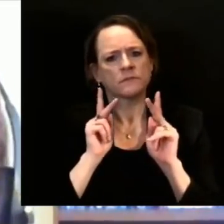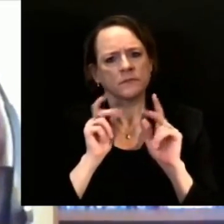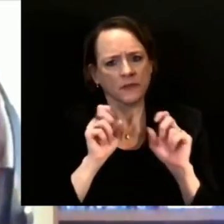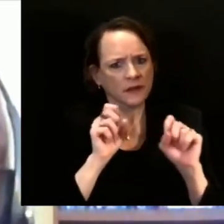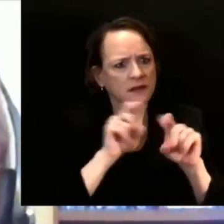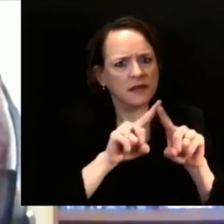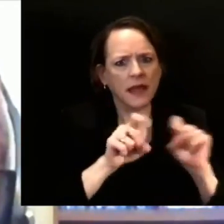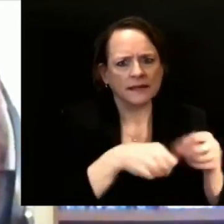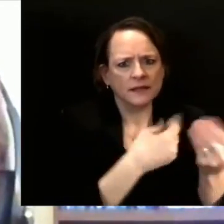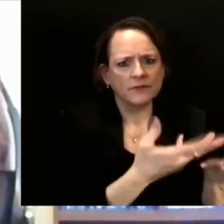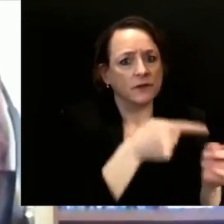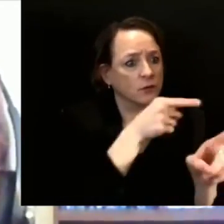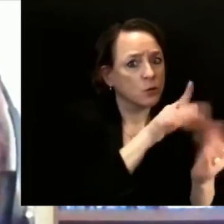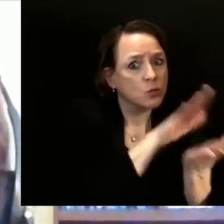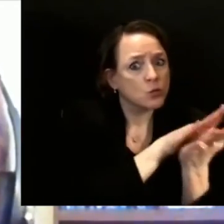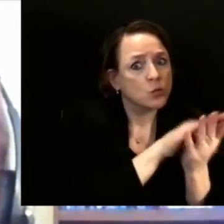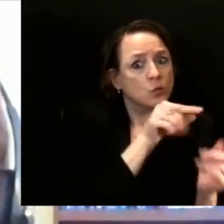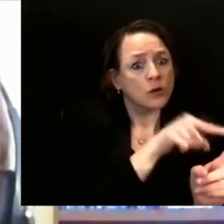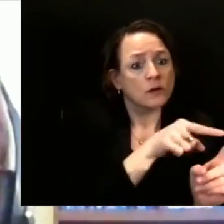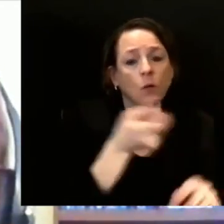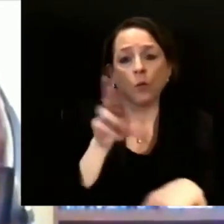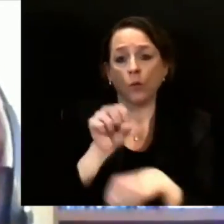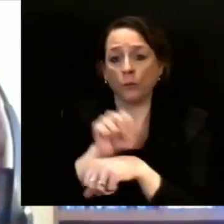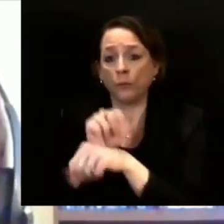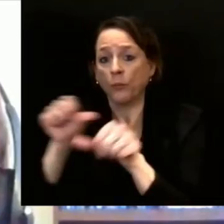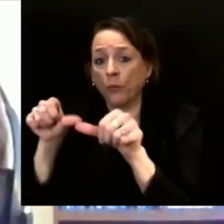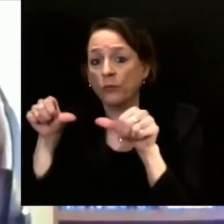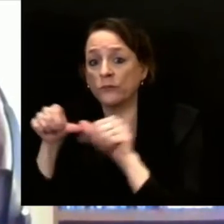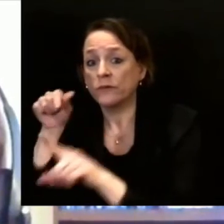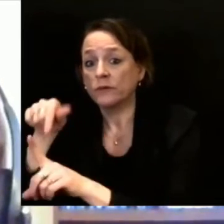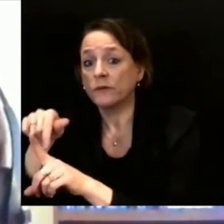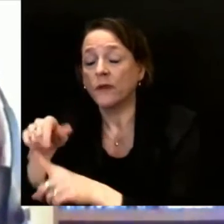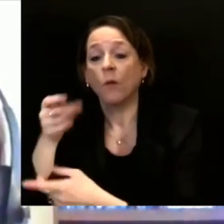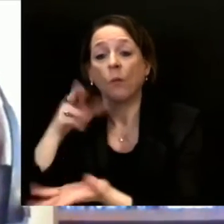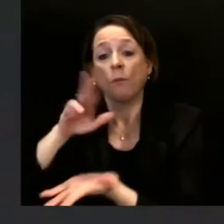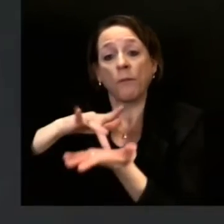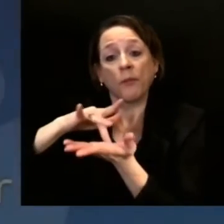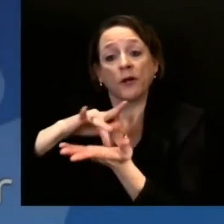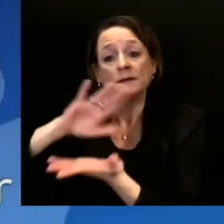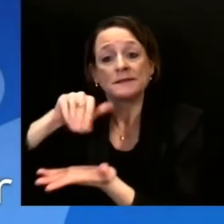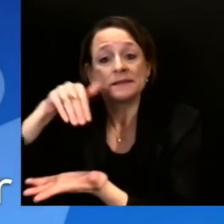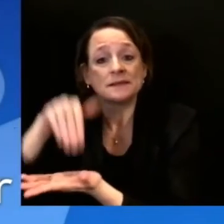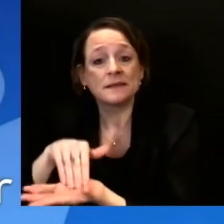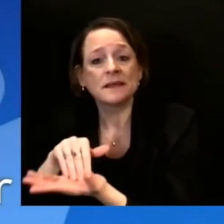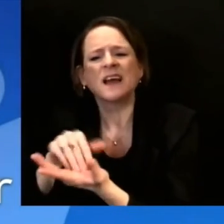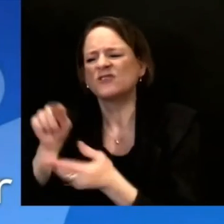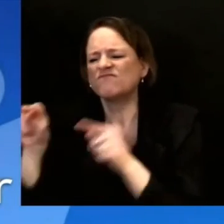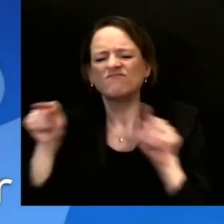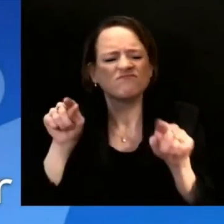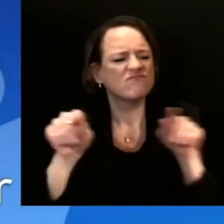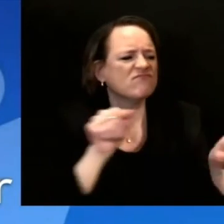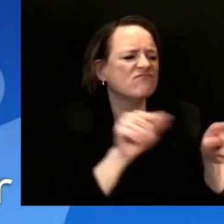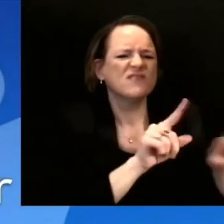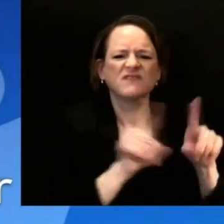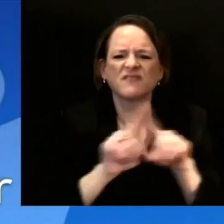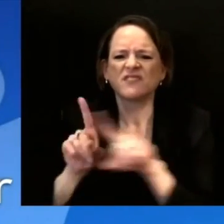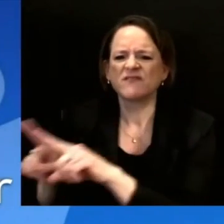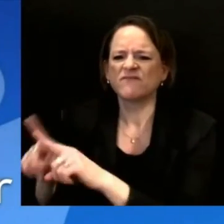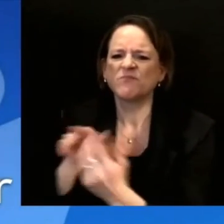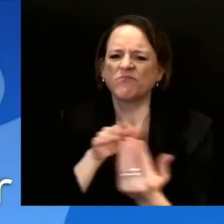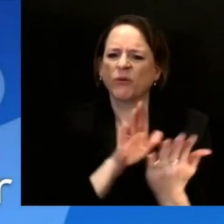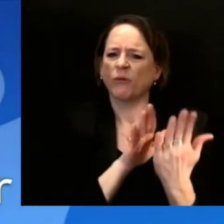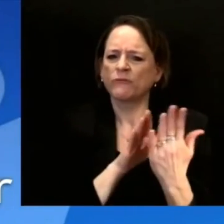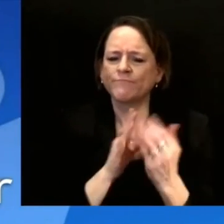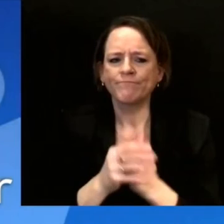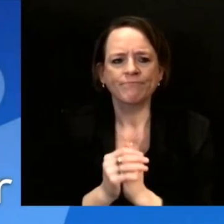with to achieve vaccination in their setting. Thank you. Let's try to get back